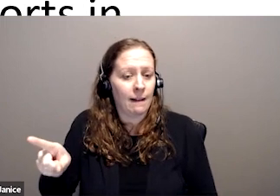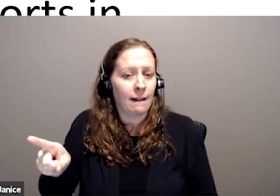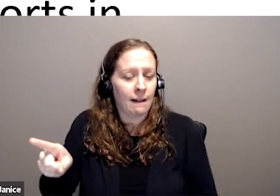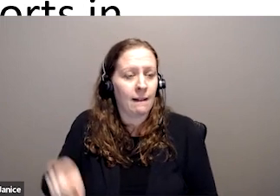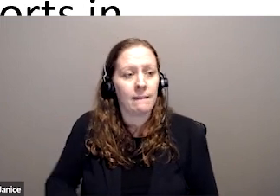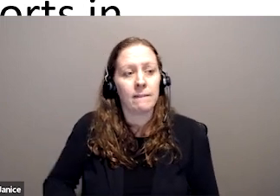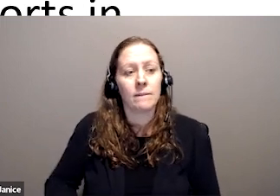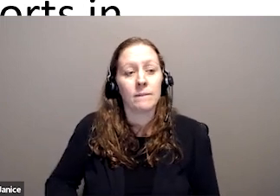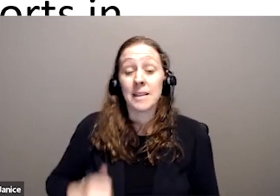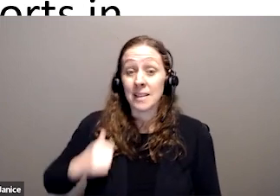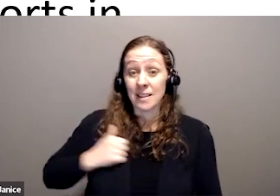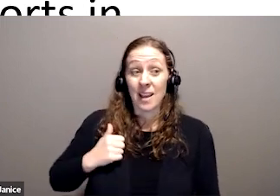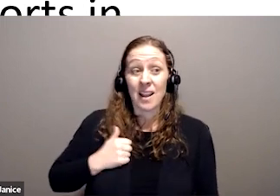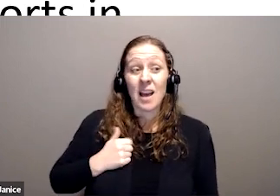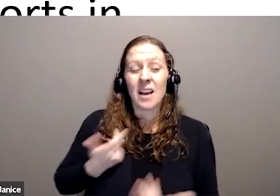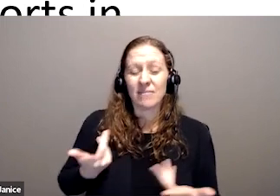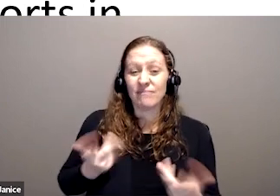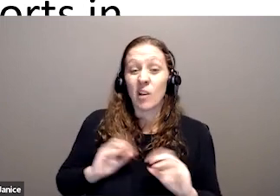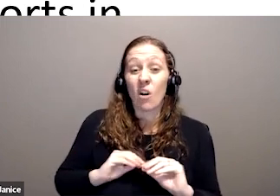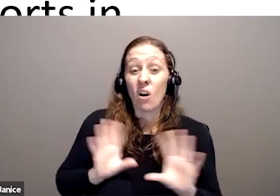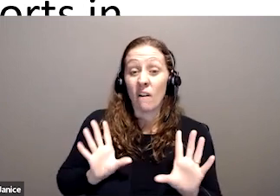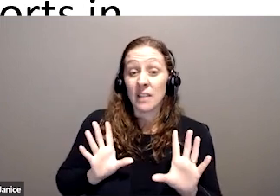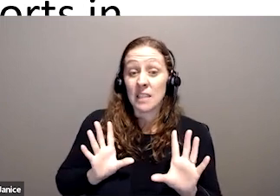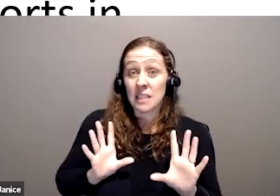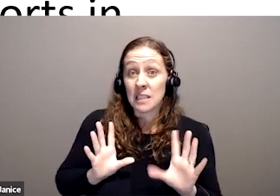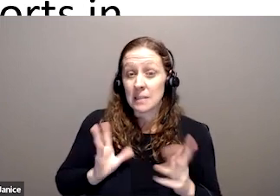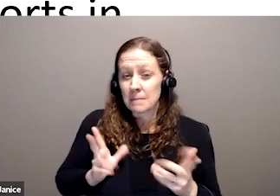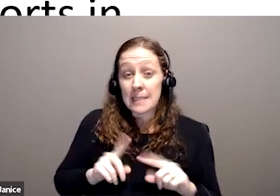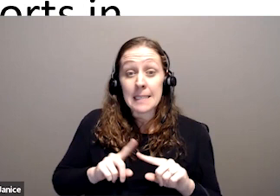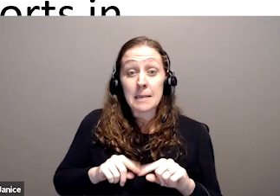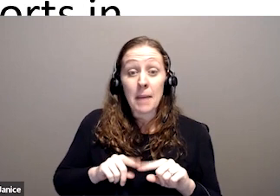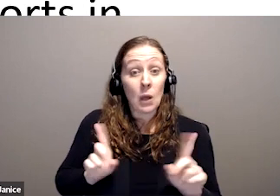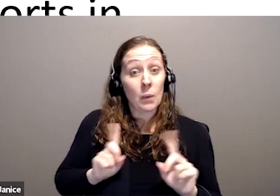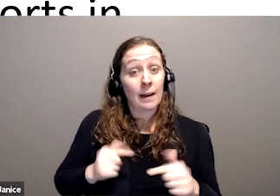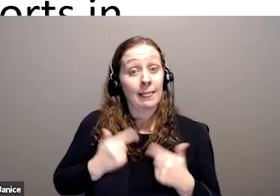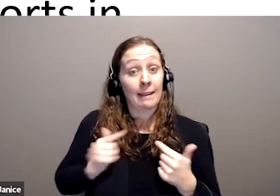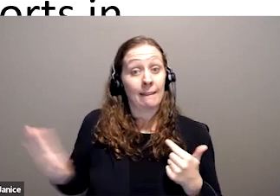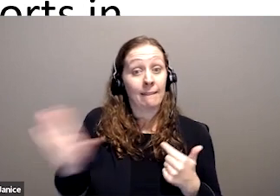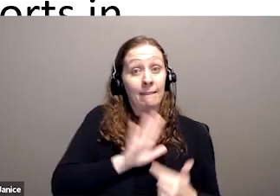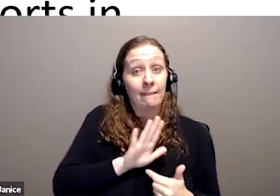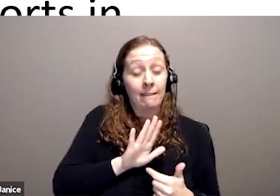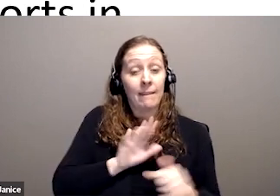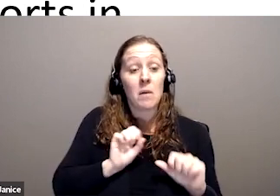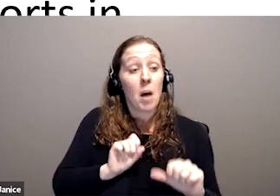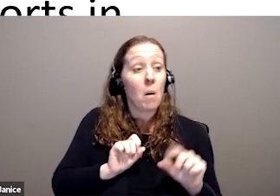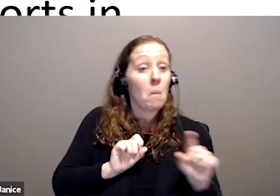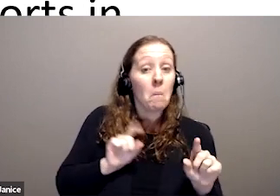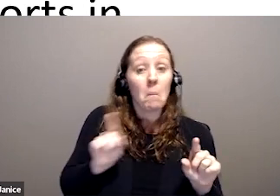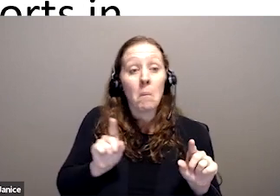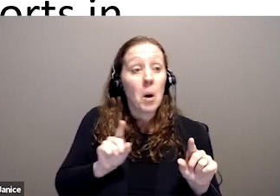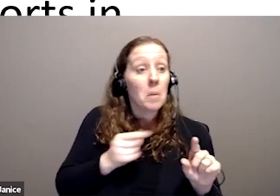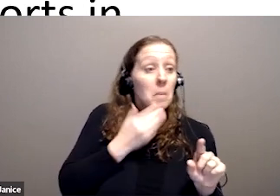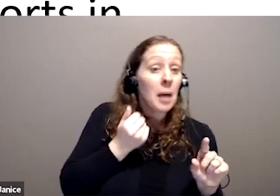And in Canada, it's pretty obvious that depending on where you are in Canada, you may get a better or worse